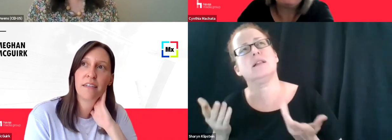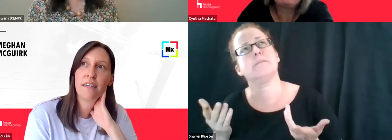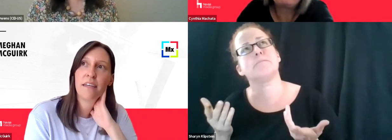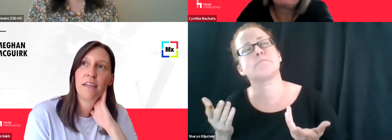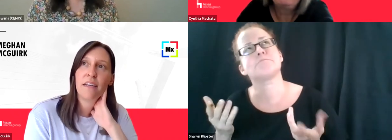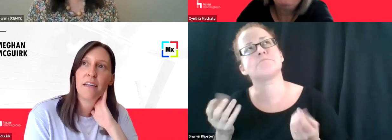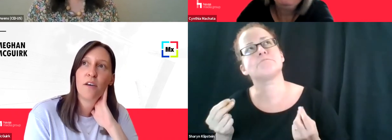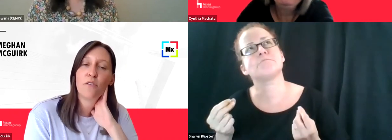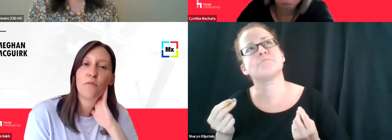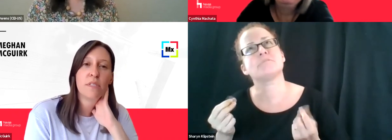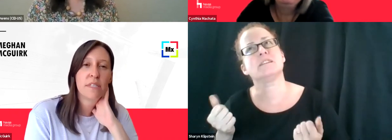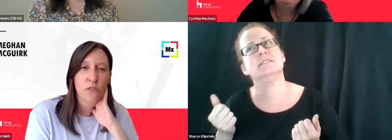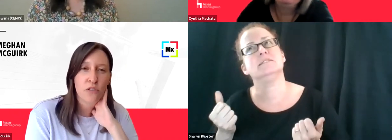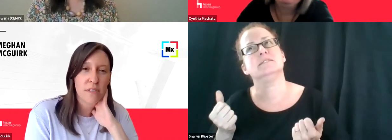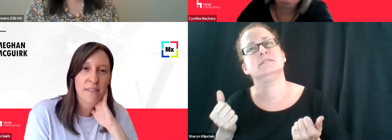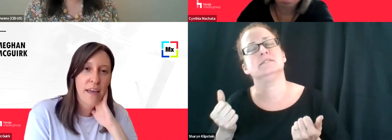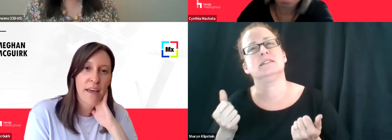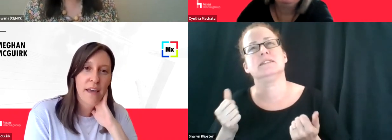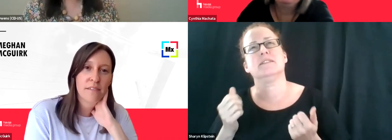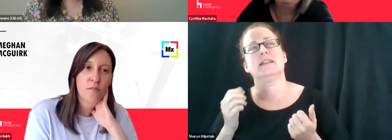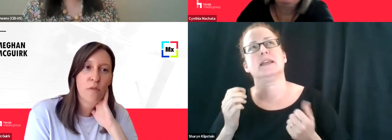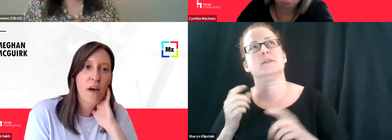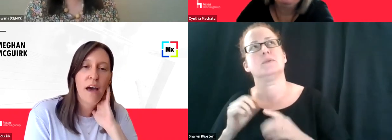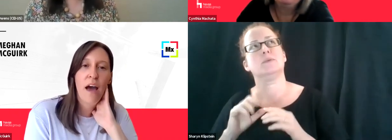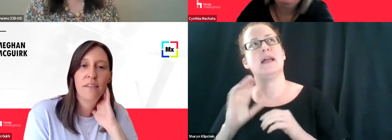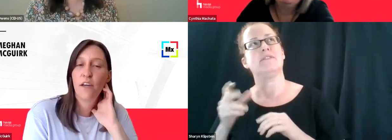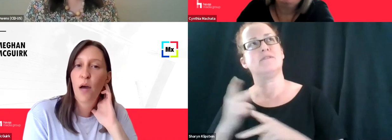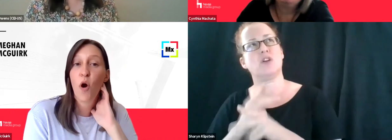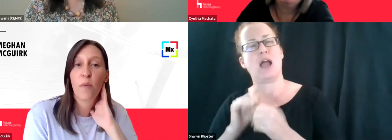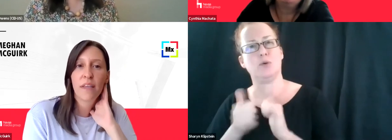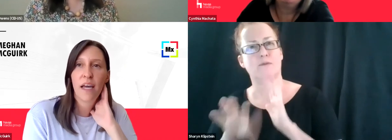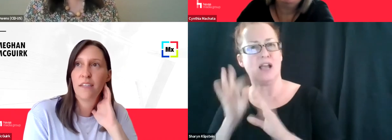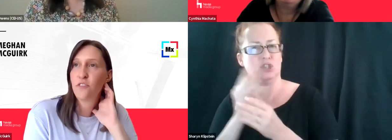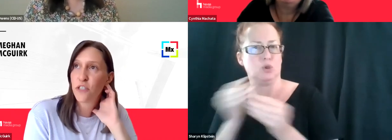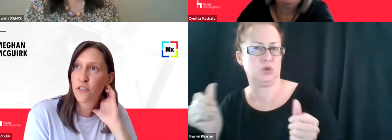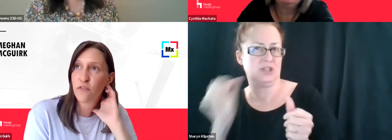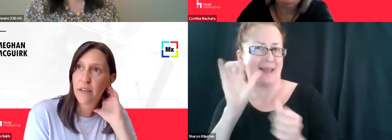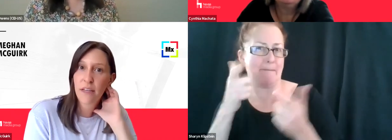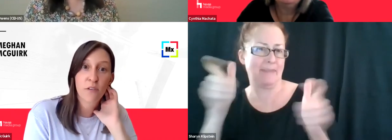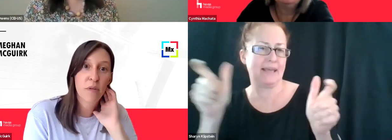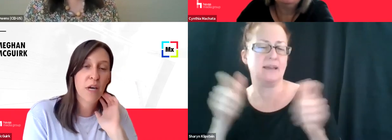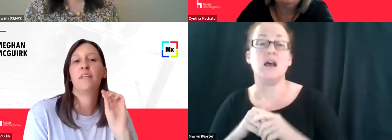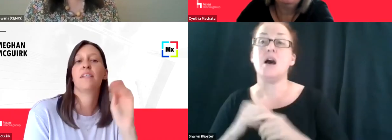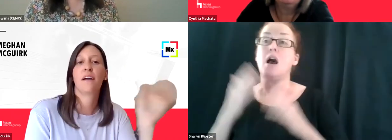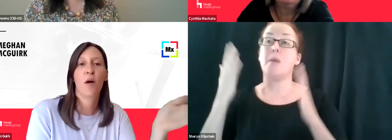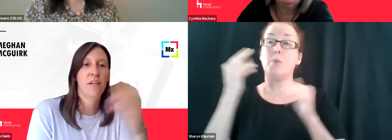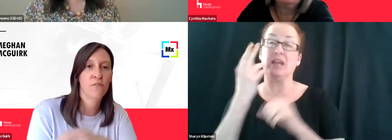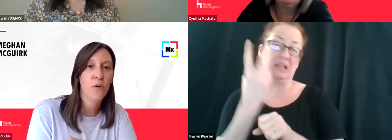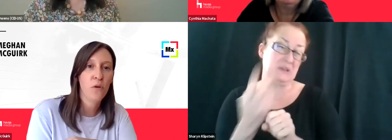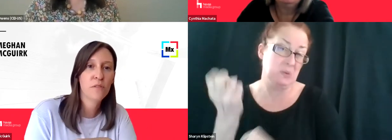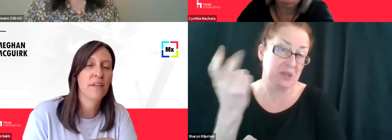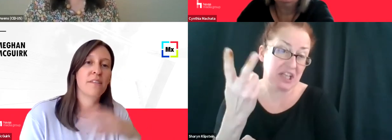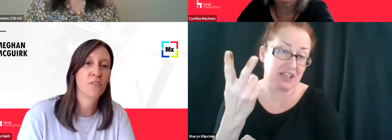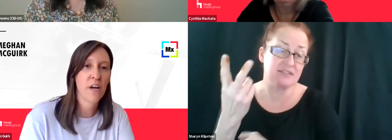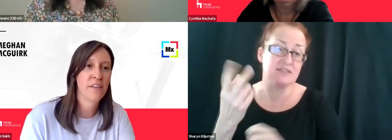solutions at scale? I think I'm hoping that in two years from now, like there will be companies that come in